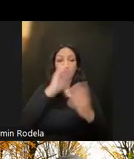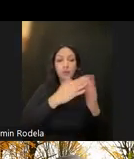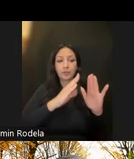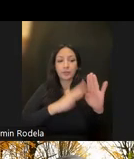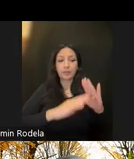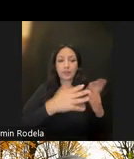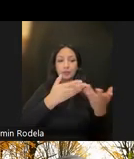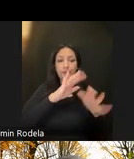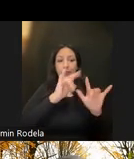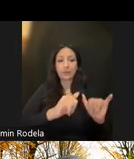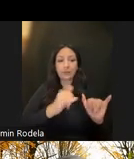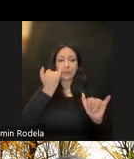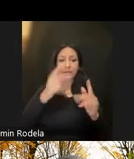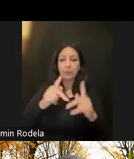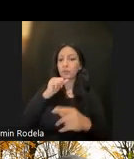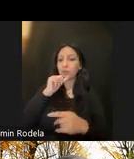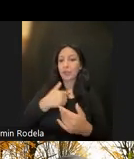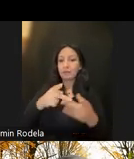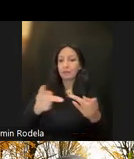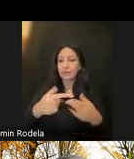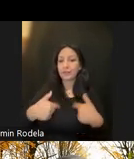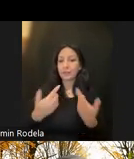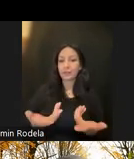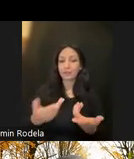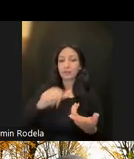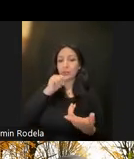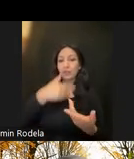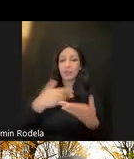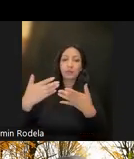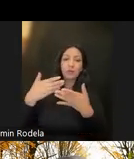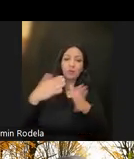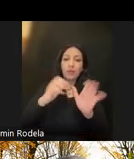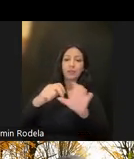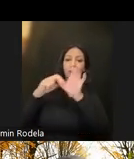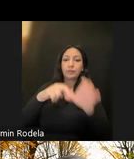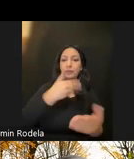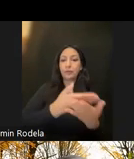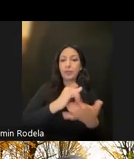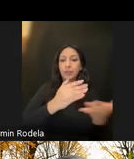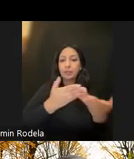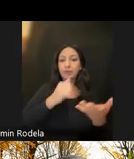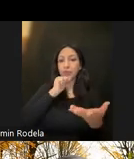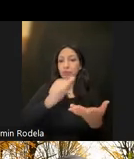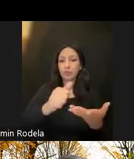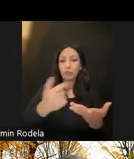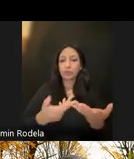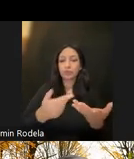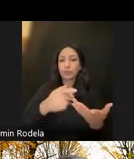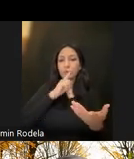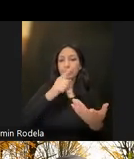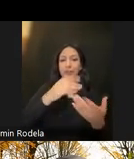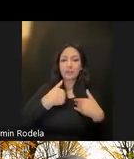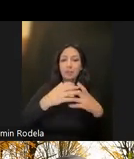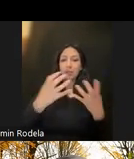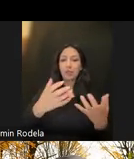services system, if people don't have a place to live and they don't have a way to get there, then the services are not as meaningful. So